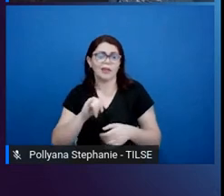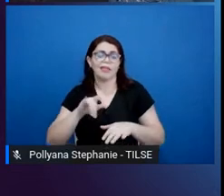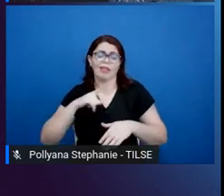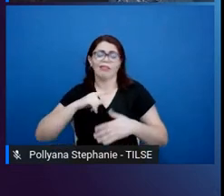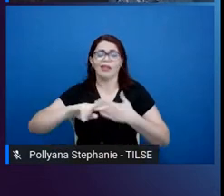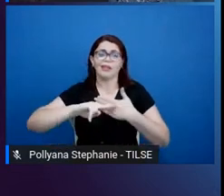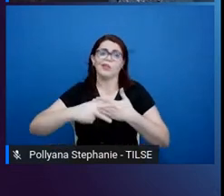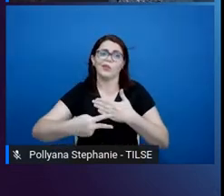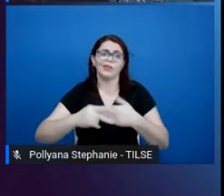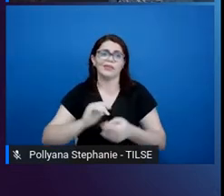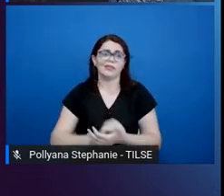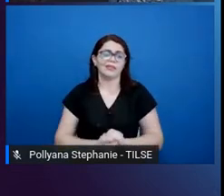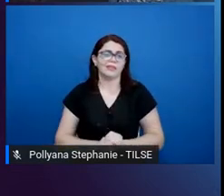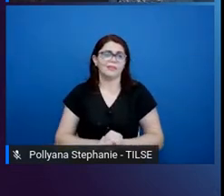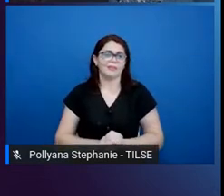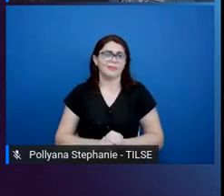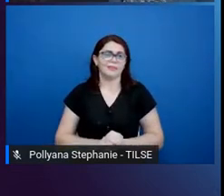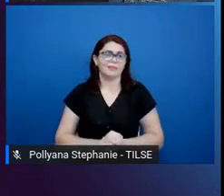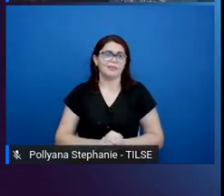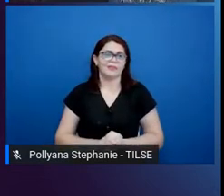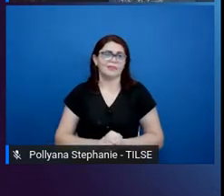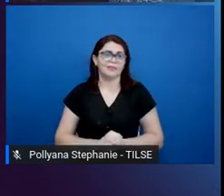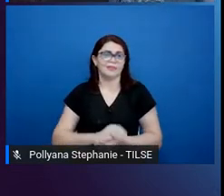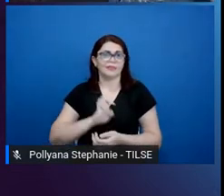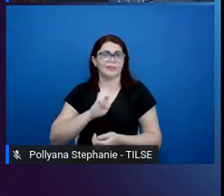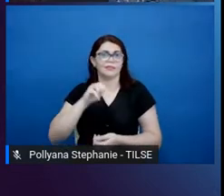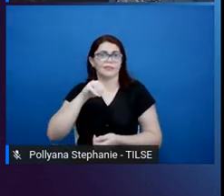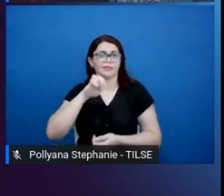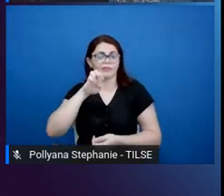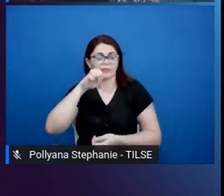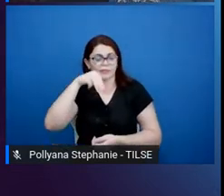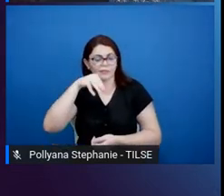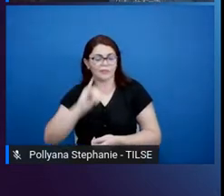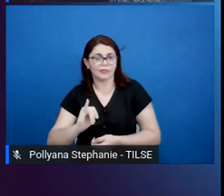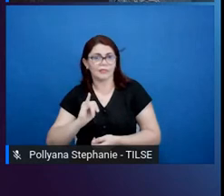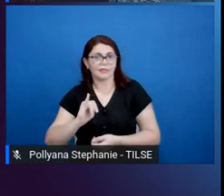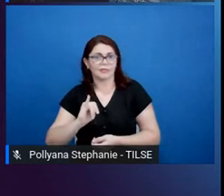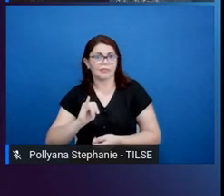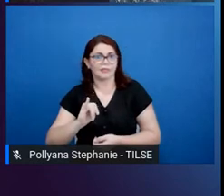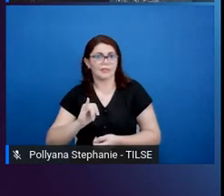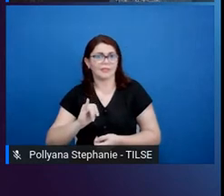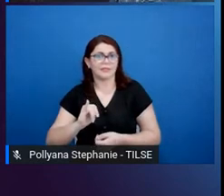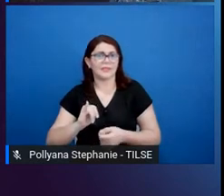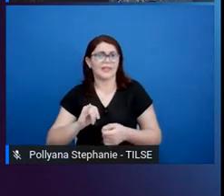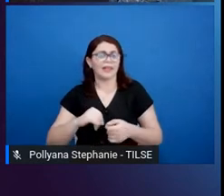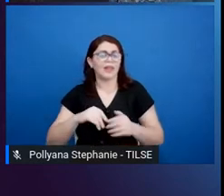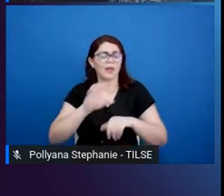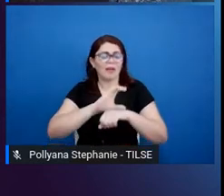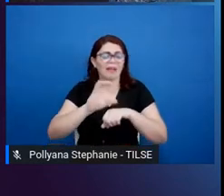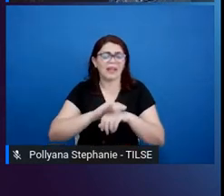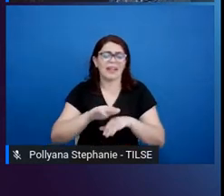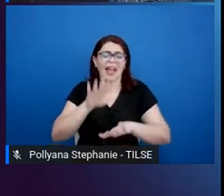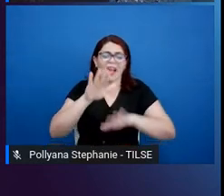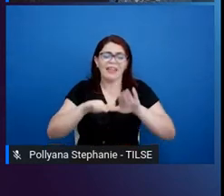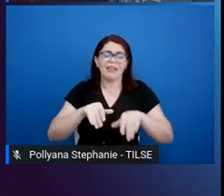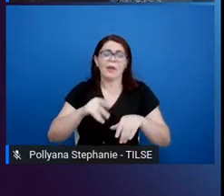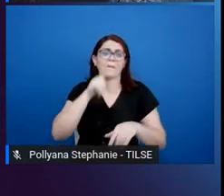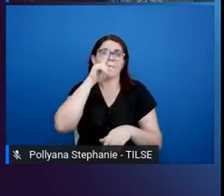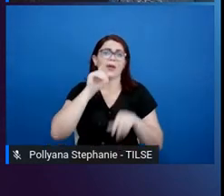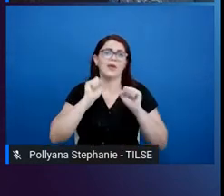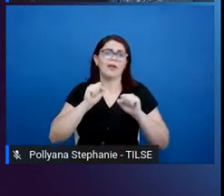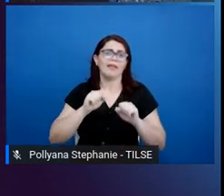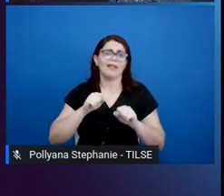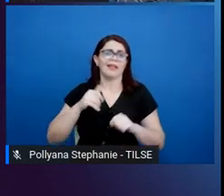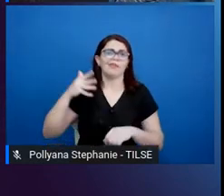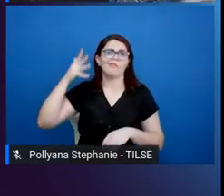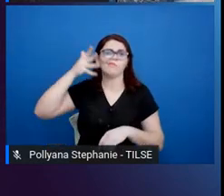EMI courses might revert to a lecture format, because that's one where students